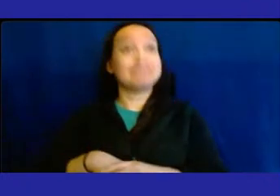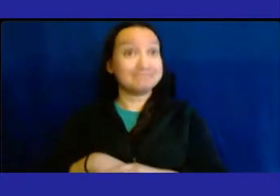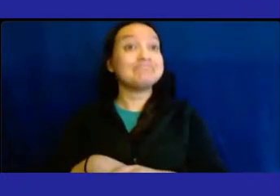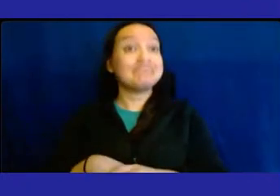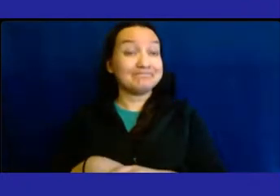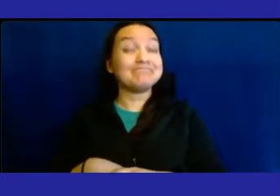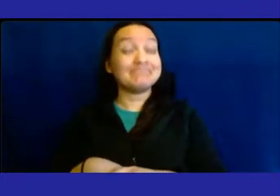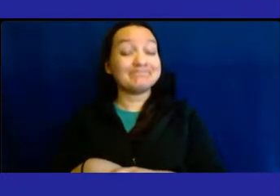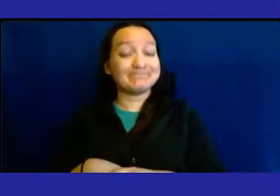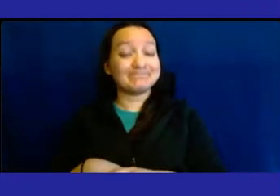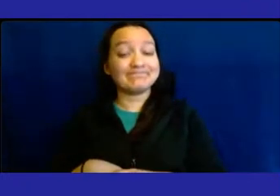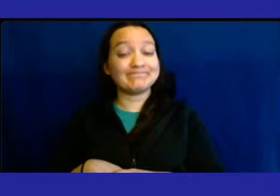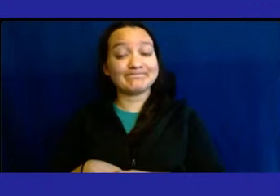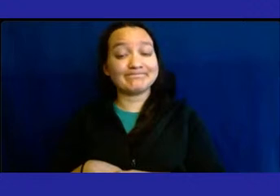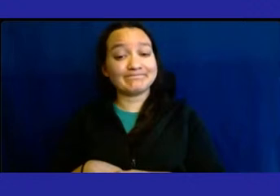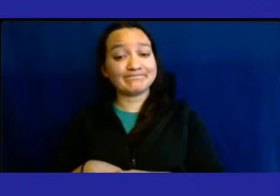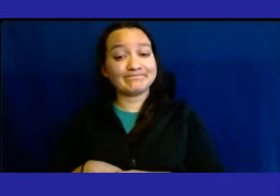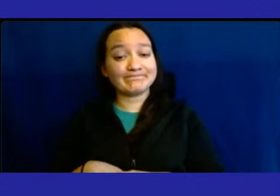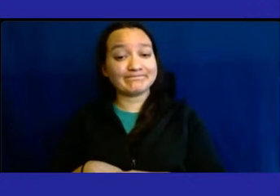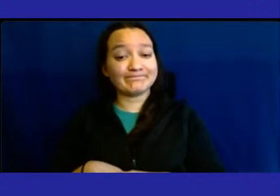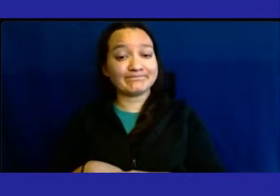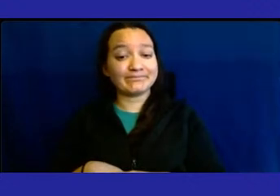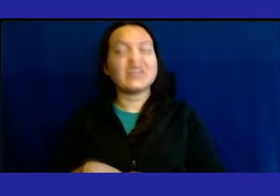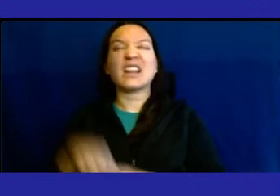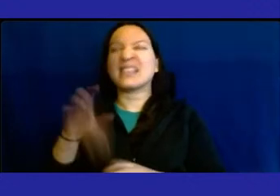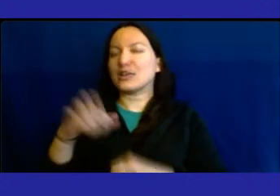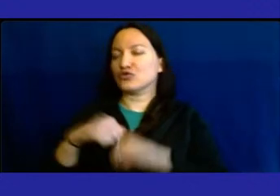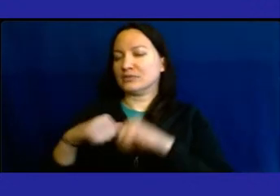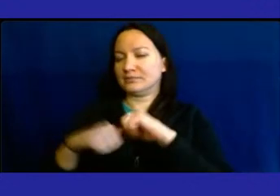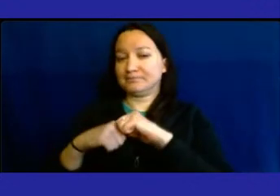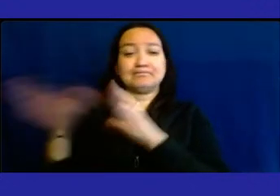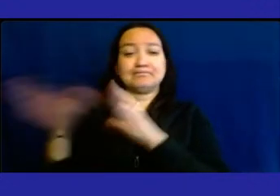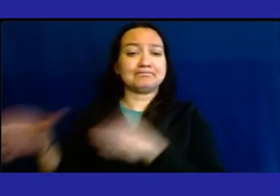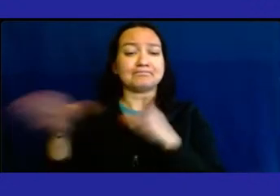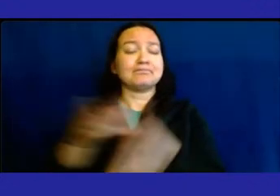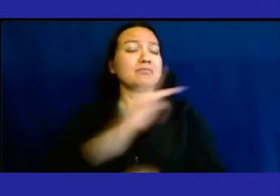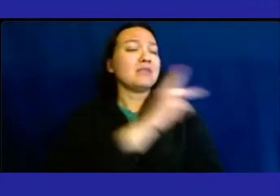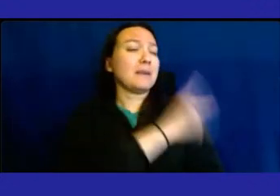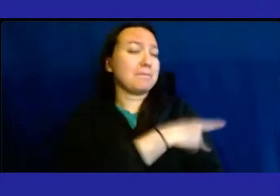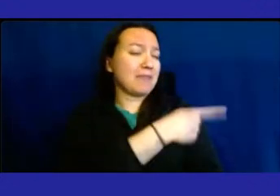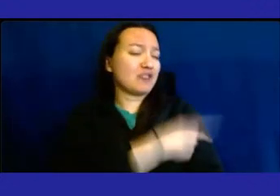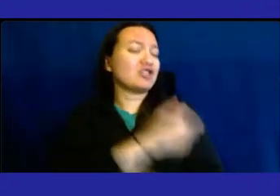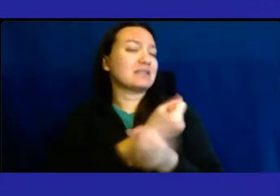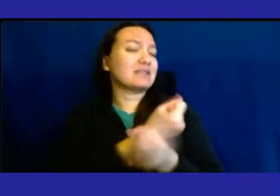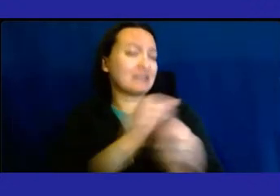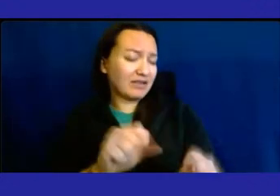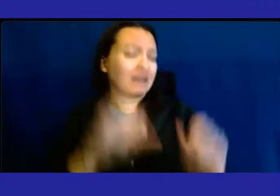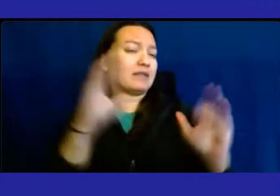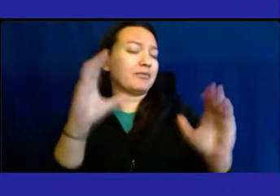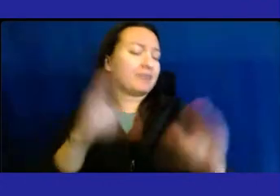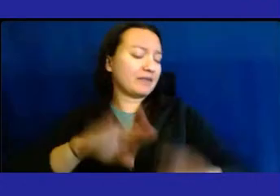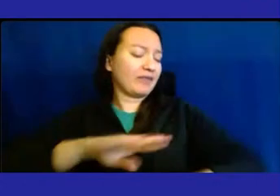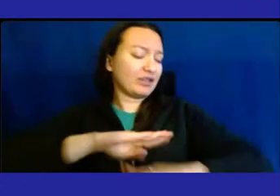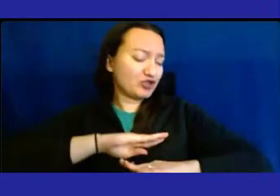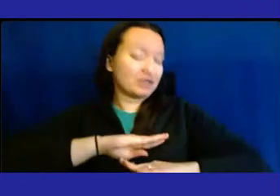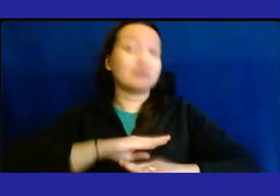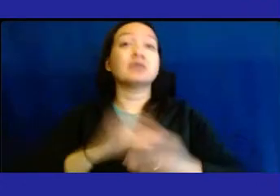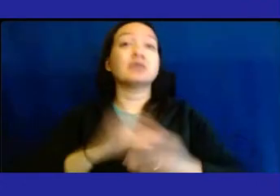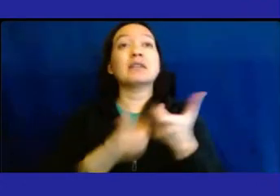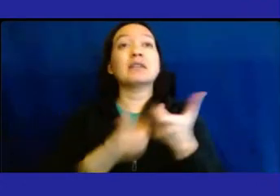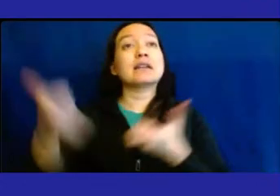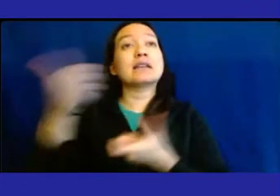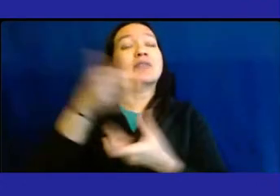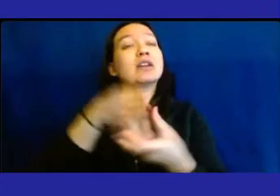That's the infrastructure. Okay, now I'm going to do the patient safety and satisfaction. The executive leadership